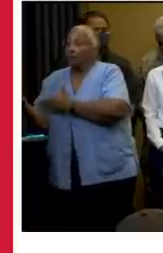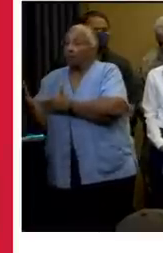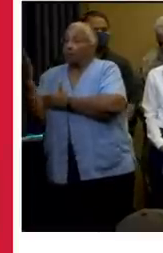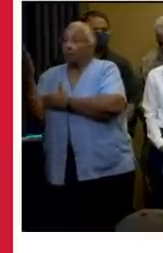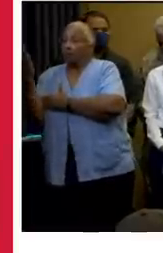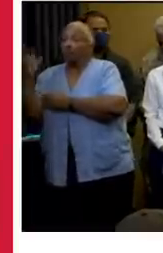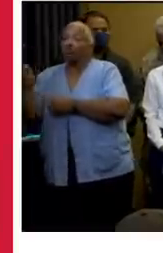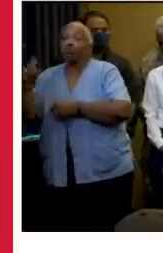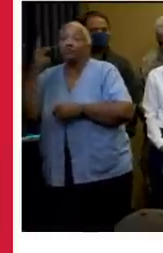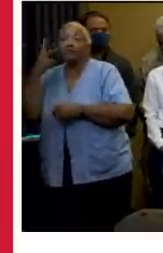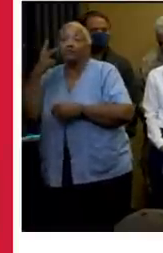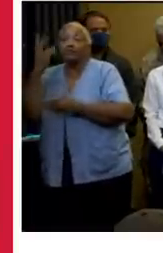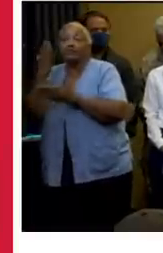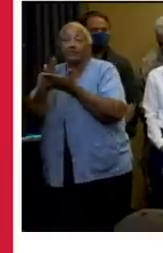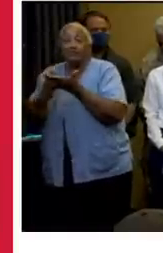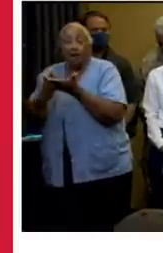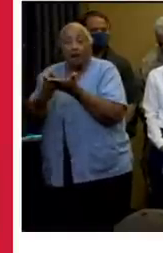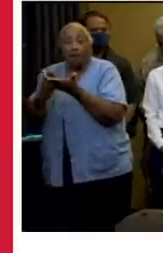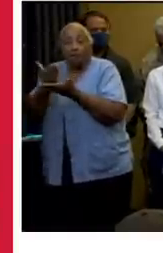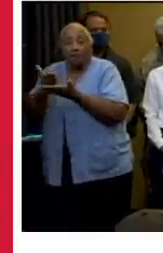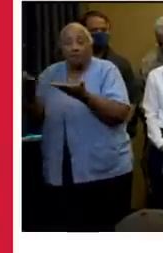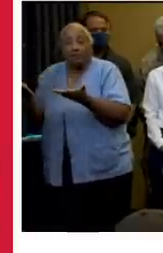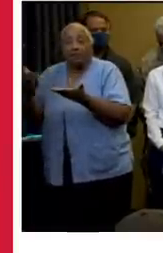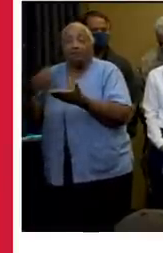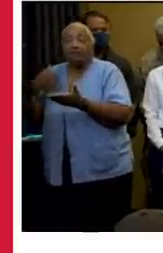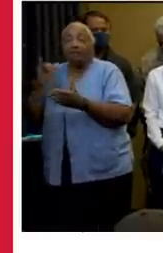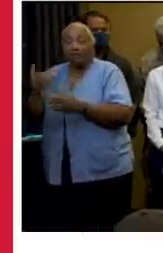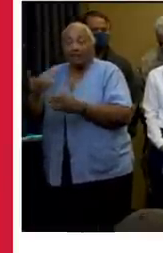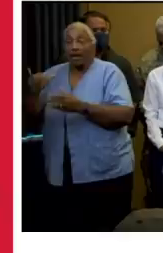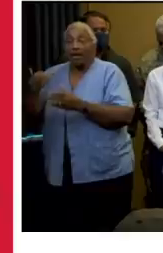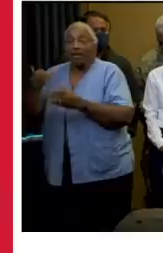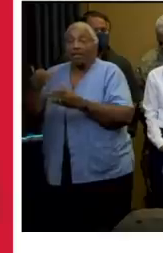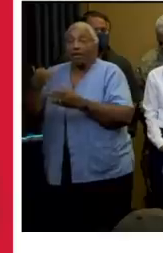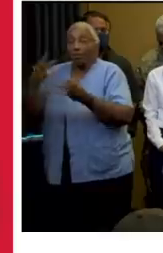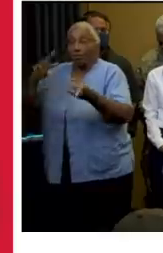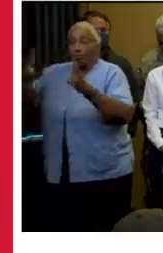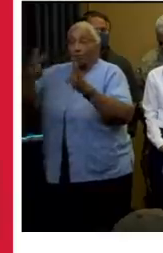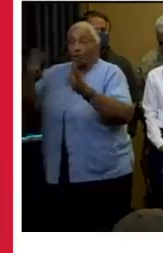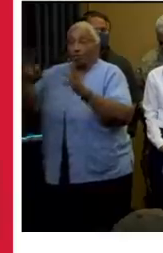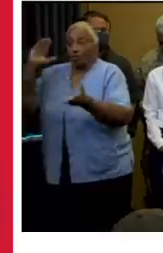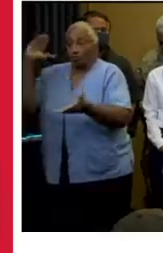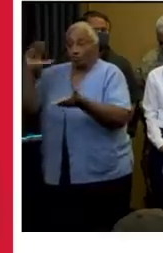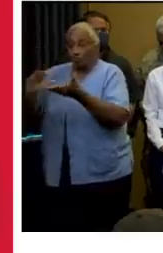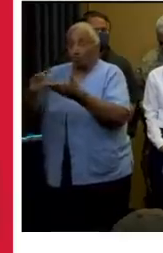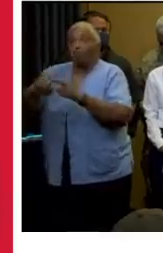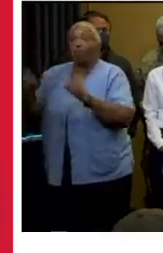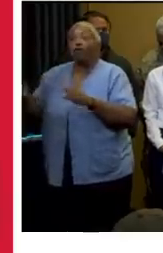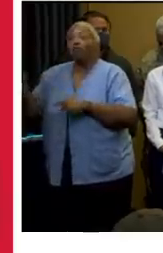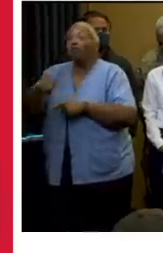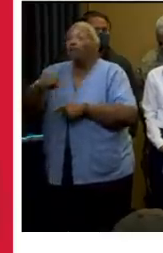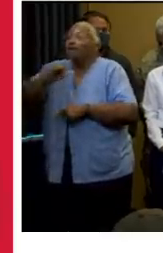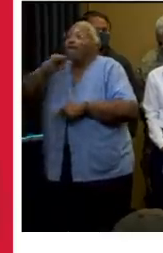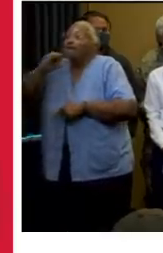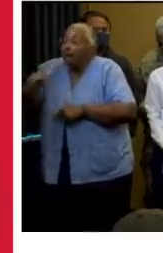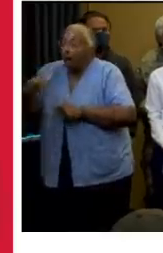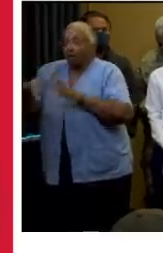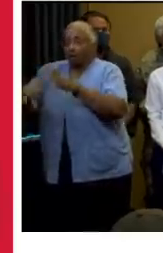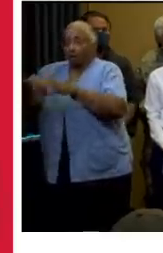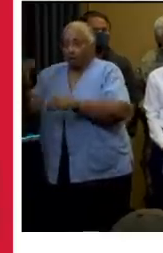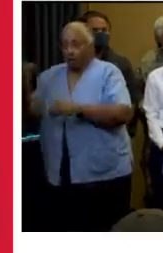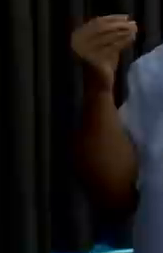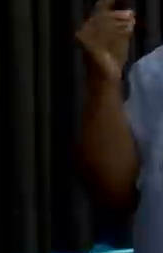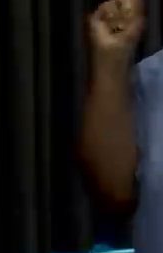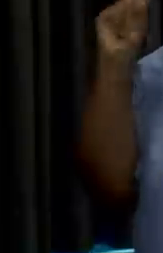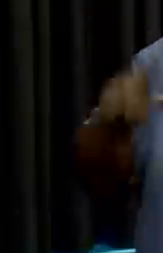we should see some signs that we're moving out of this, but you are not to come out until you